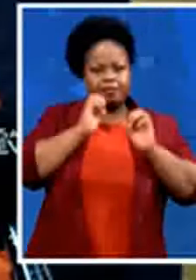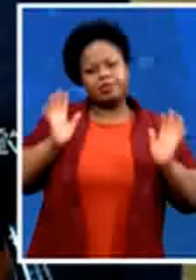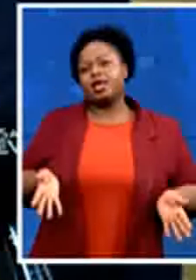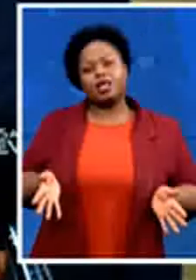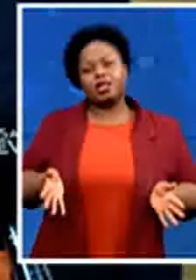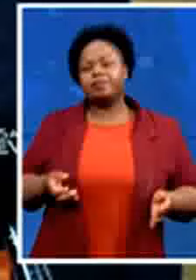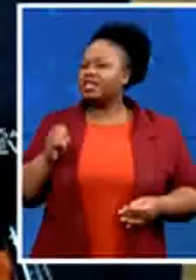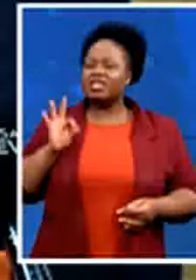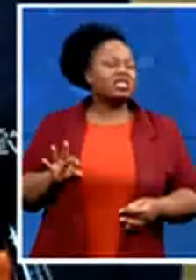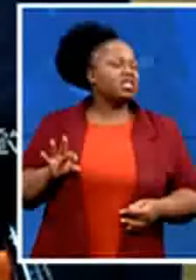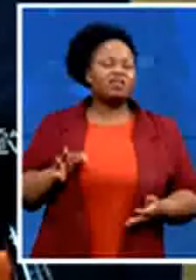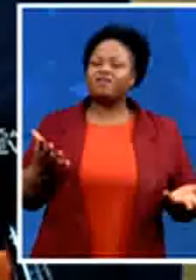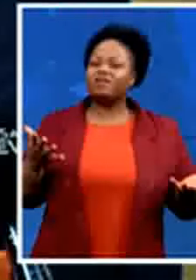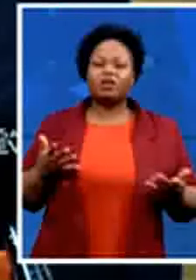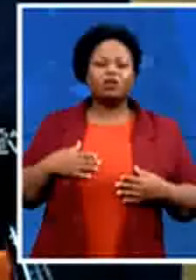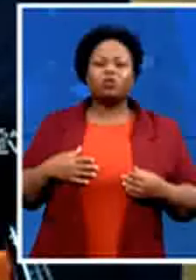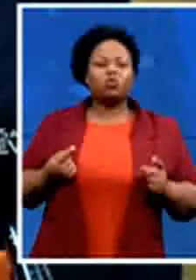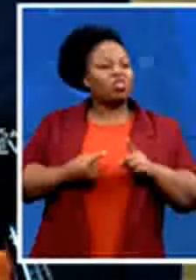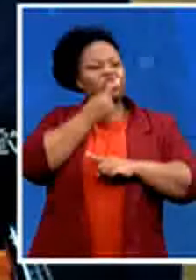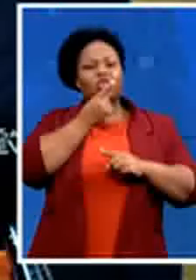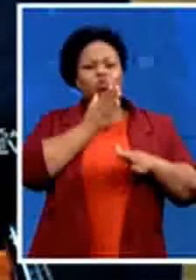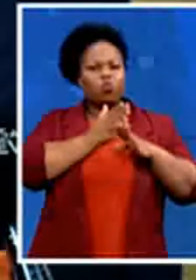do you vote us out in the next year